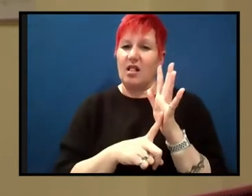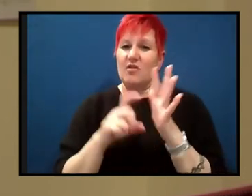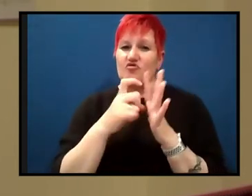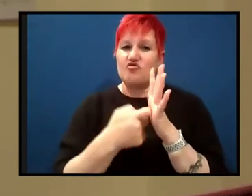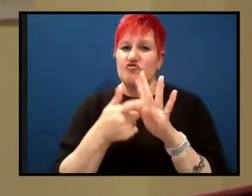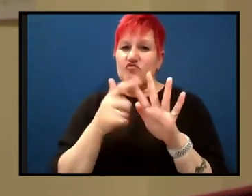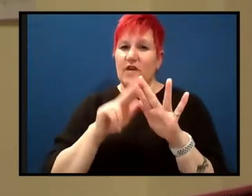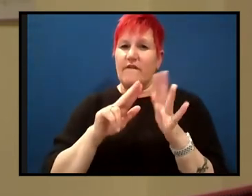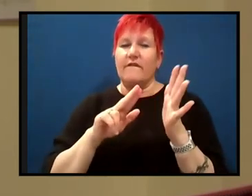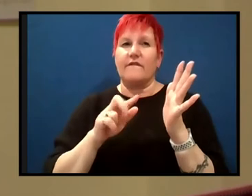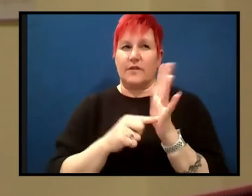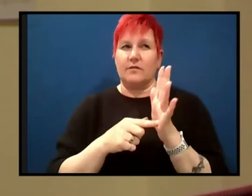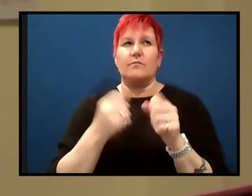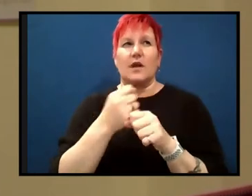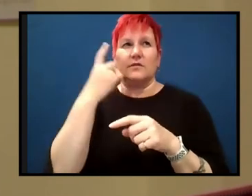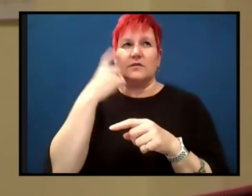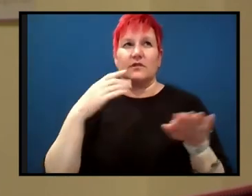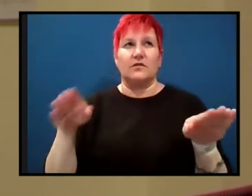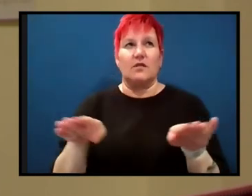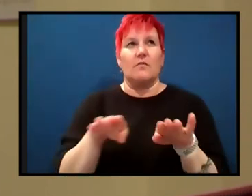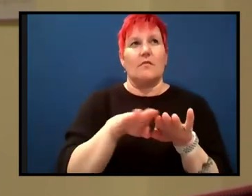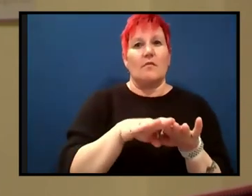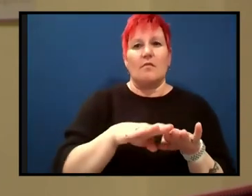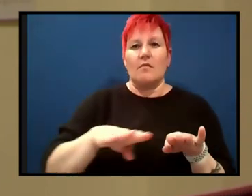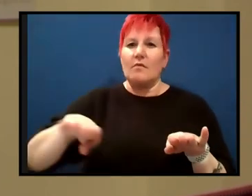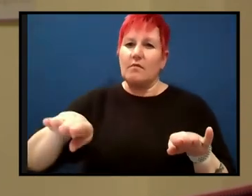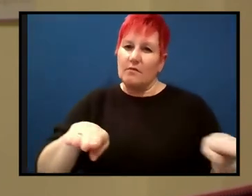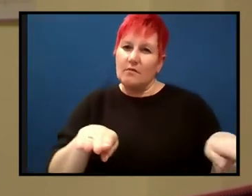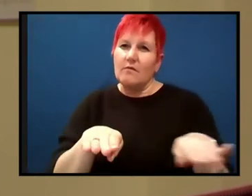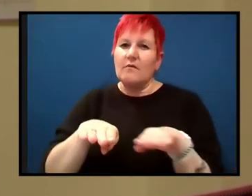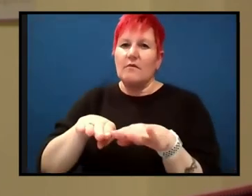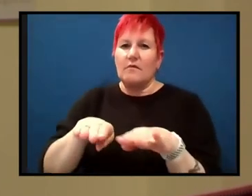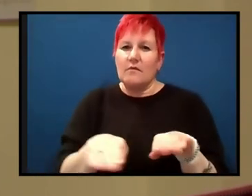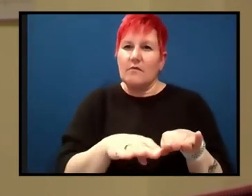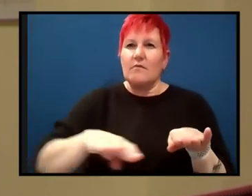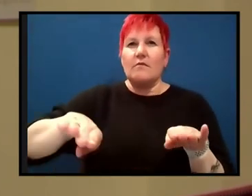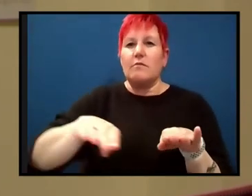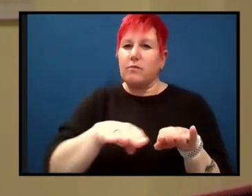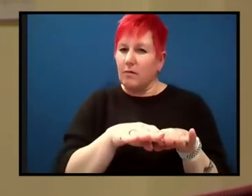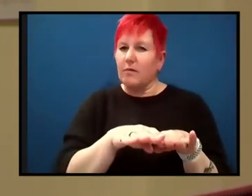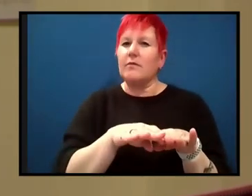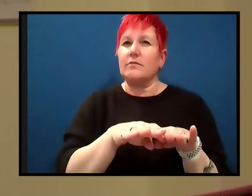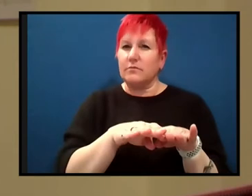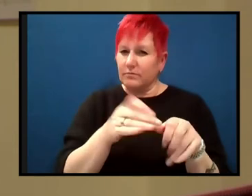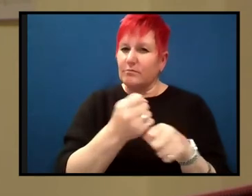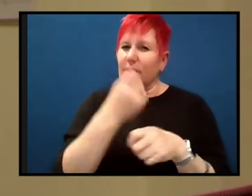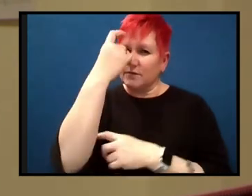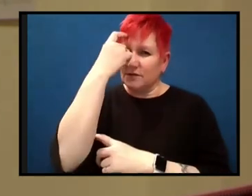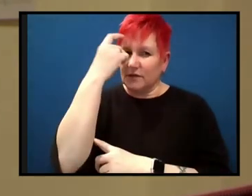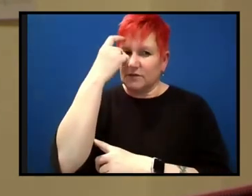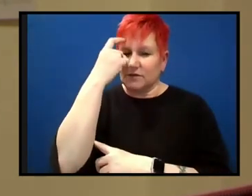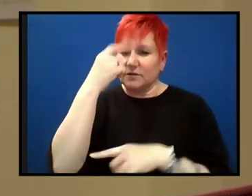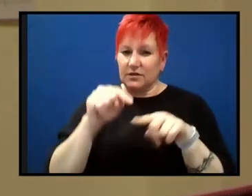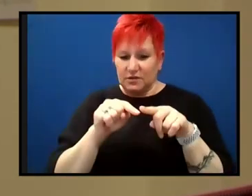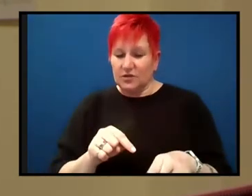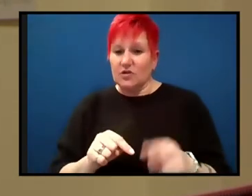continents back together. And in fact, the structures on the ocean floor tell you exactly where the, the, uh, the continents